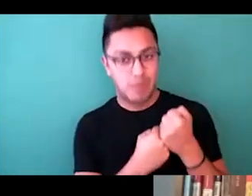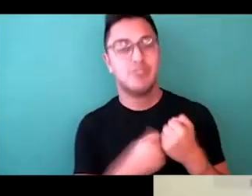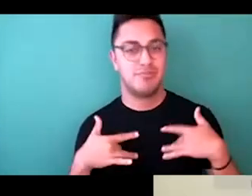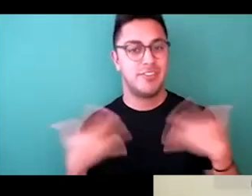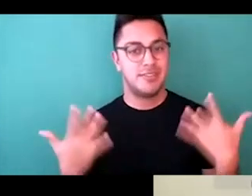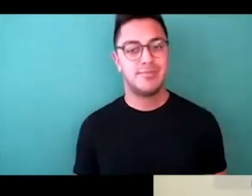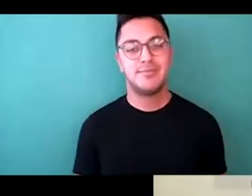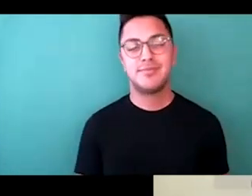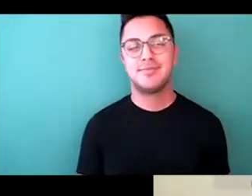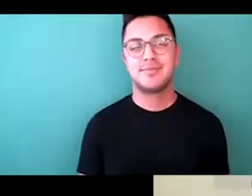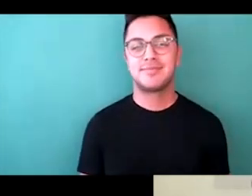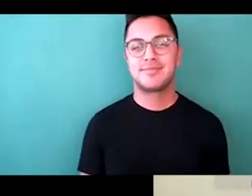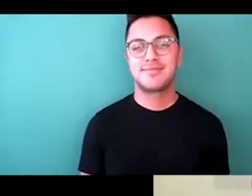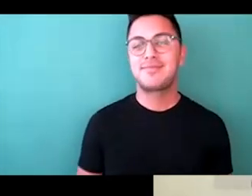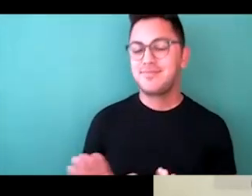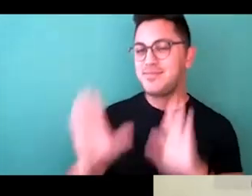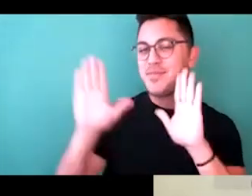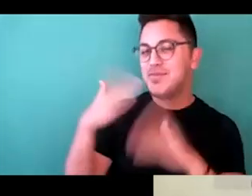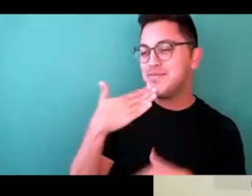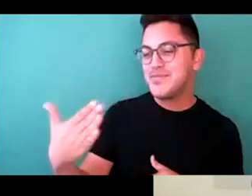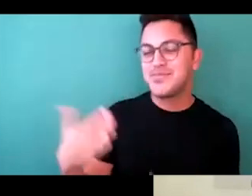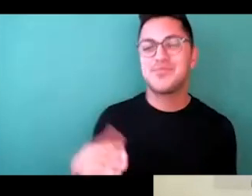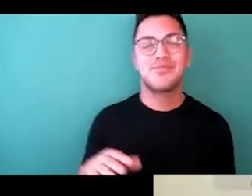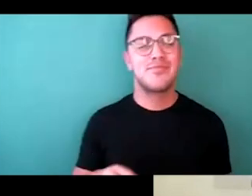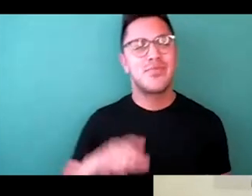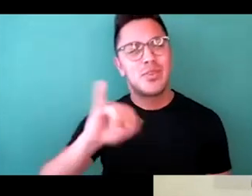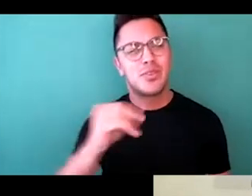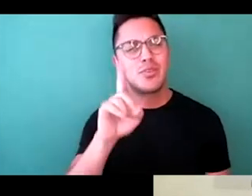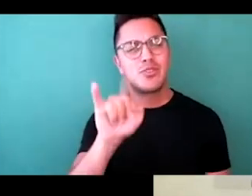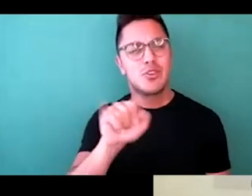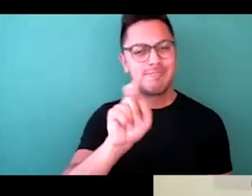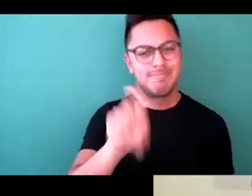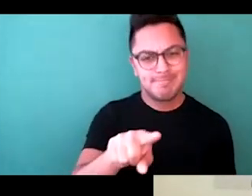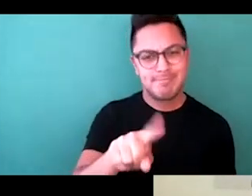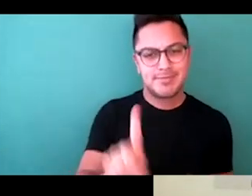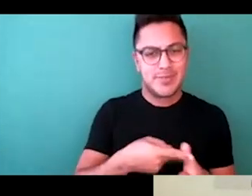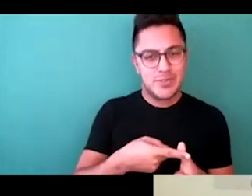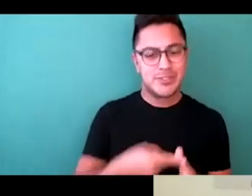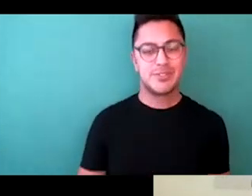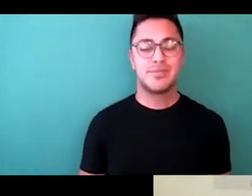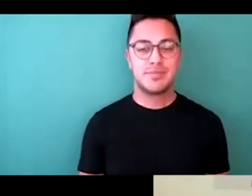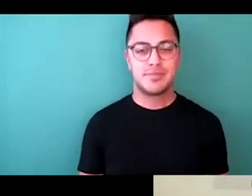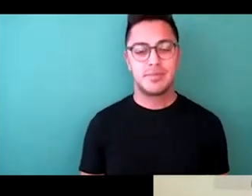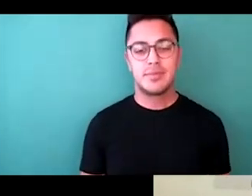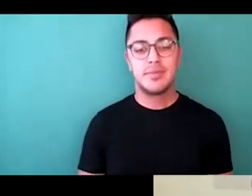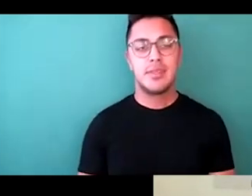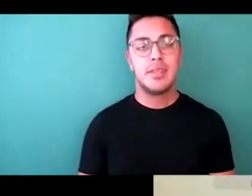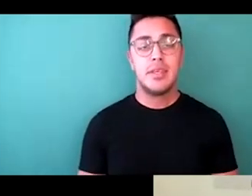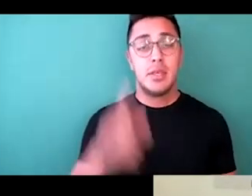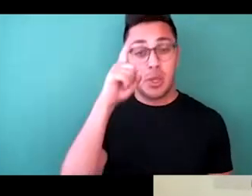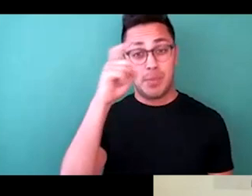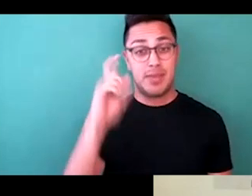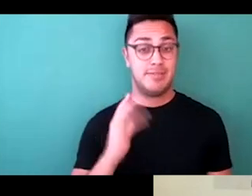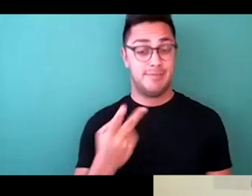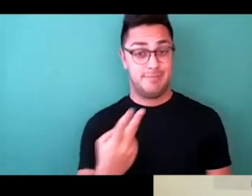Wonderful. Thank you so much. So, Jodi, I'm going to start with you. Because of our experience